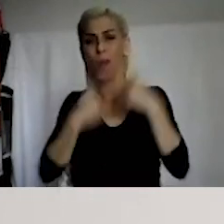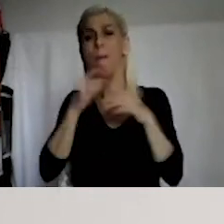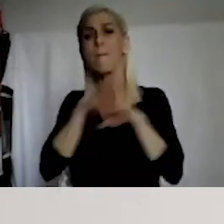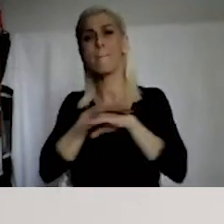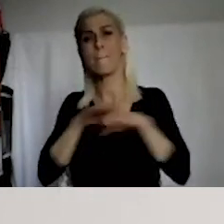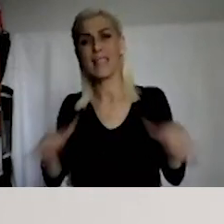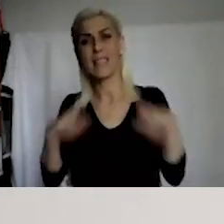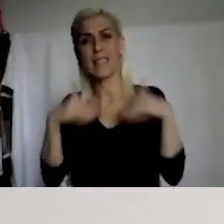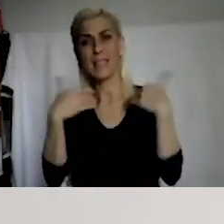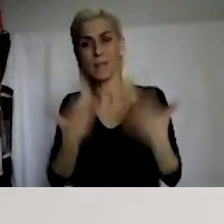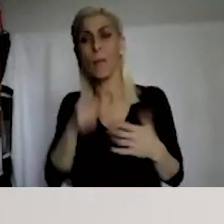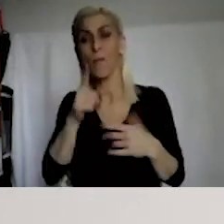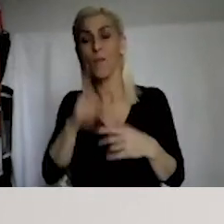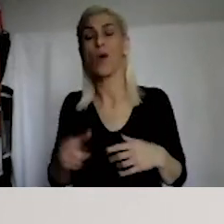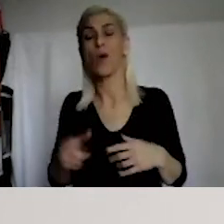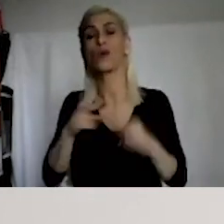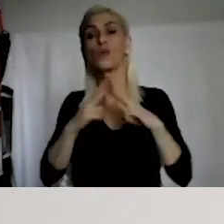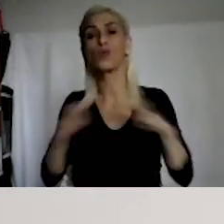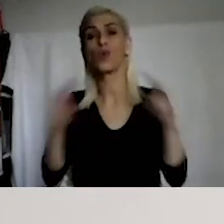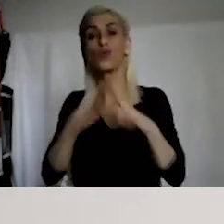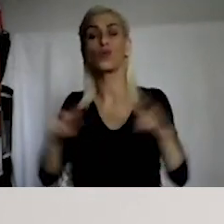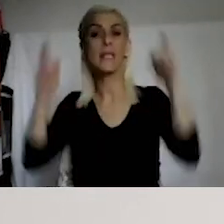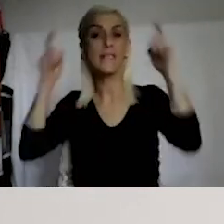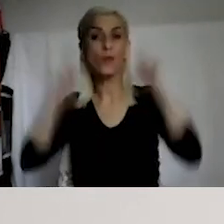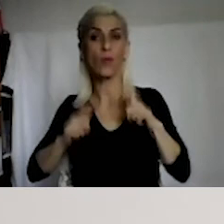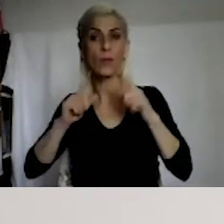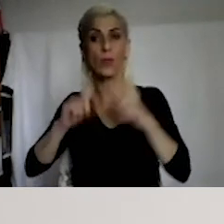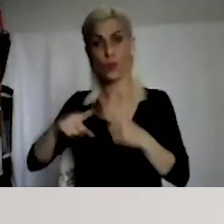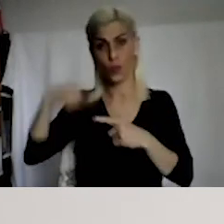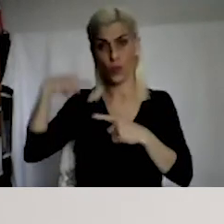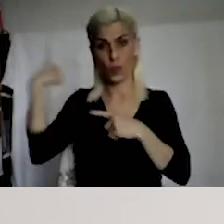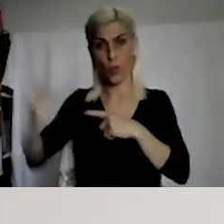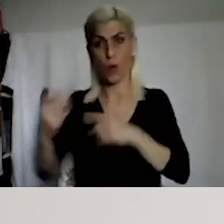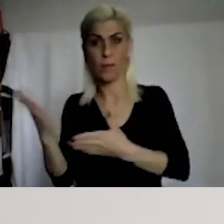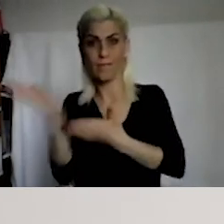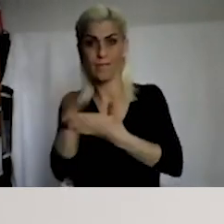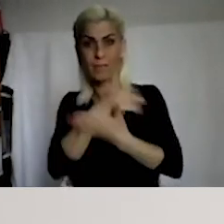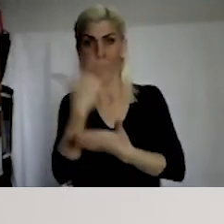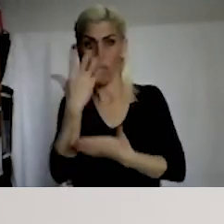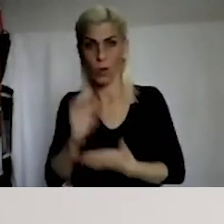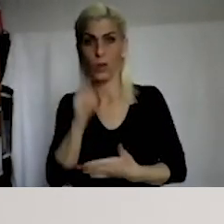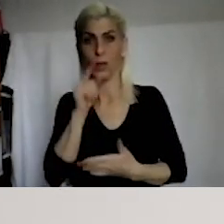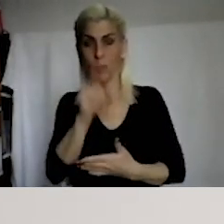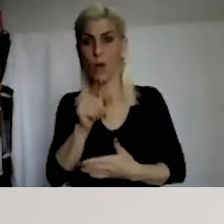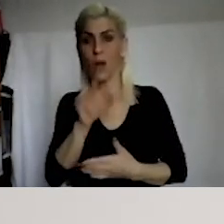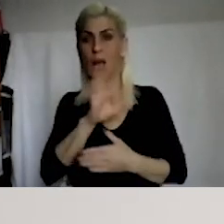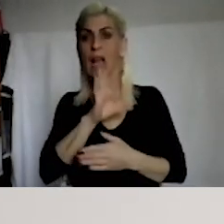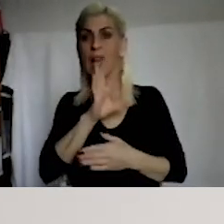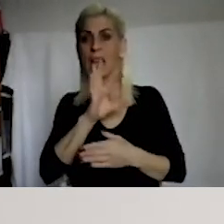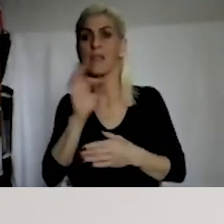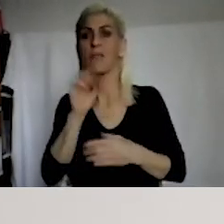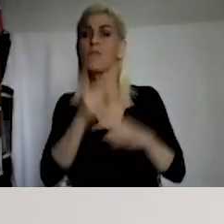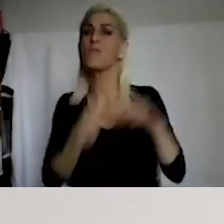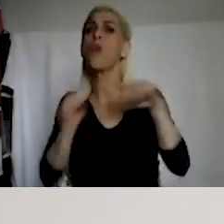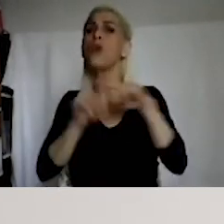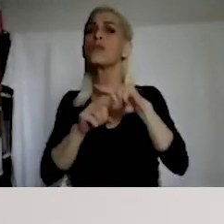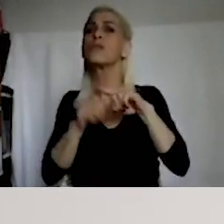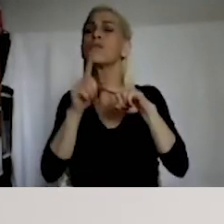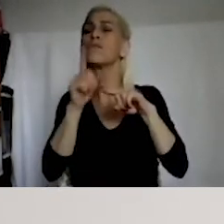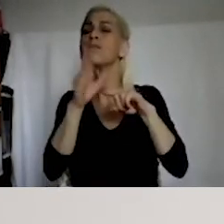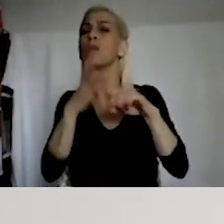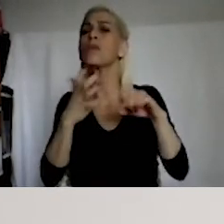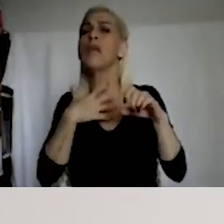Effective investigation obligation, I'd like to talk about that. Effective investigation. Dink, Turkey